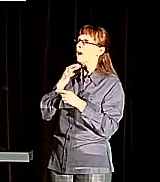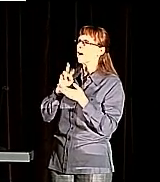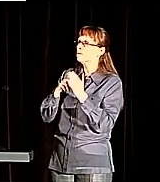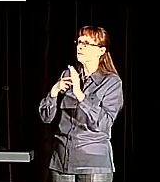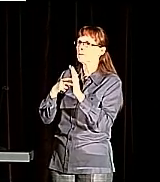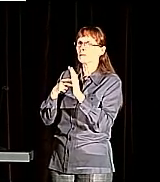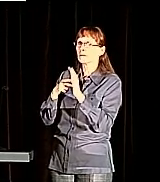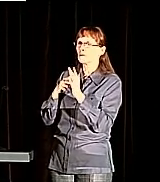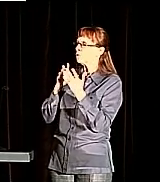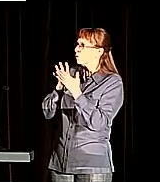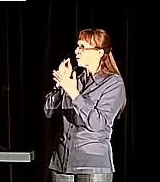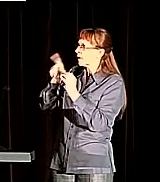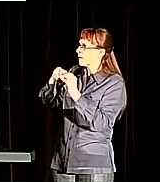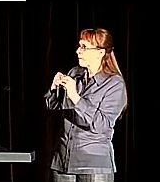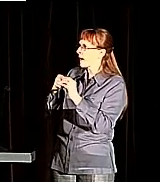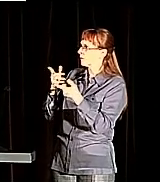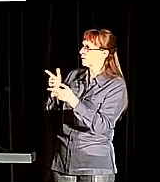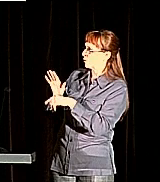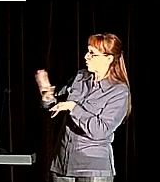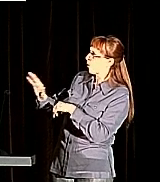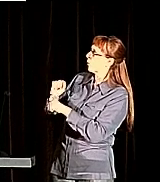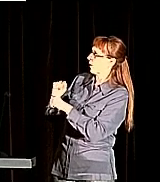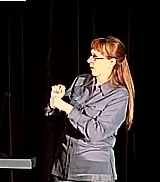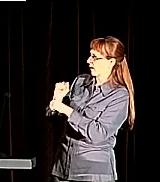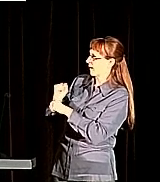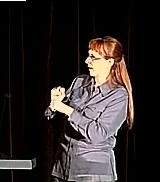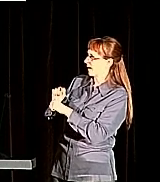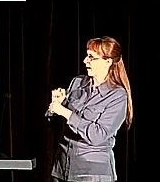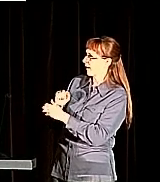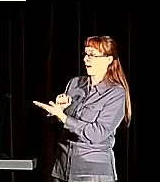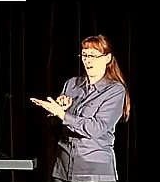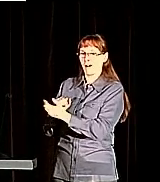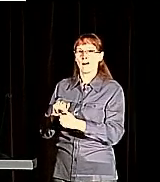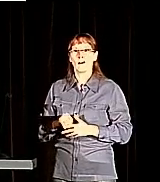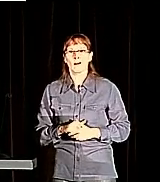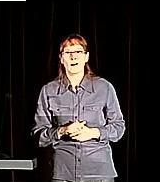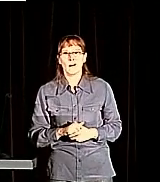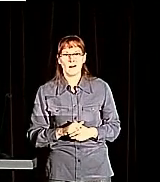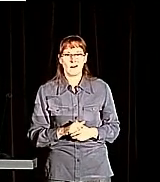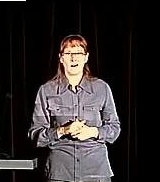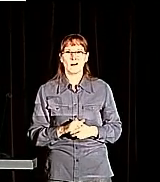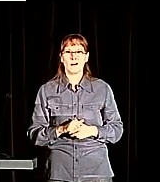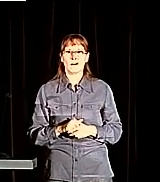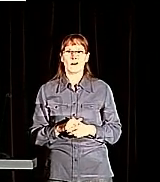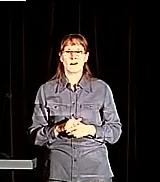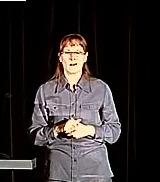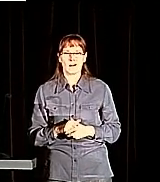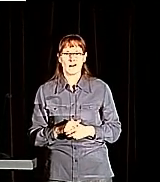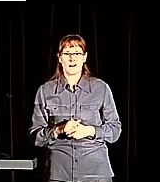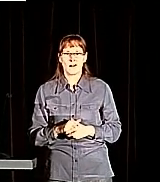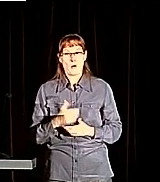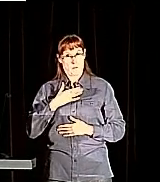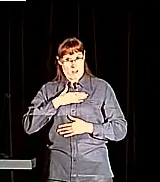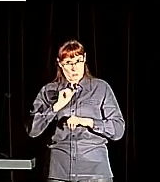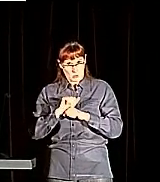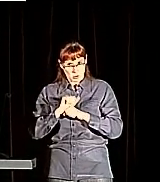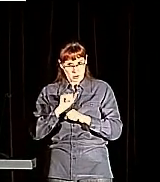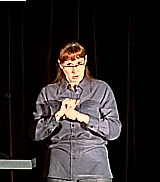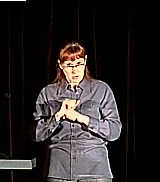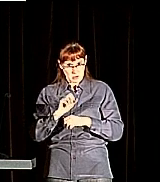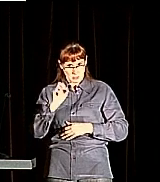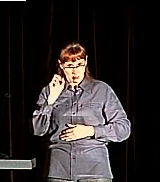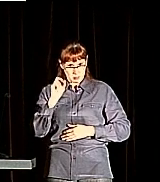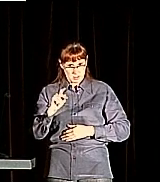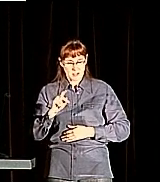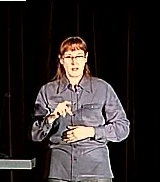to learn more about the work that you're doing? Oh, my work. Um, we are going to be releasing